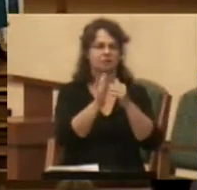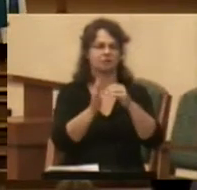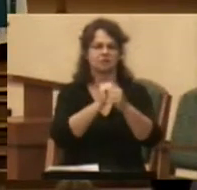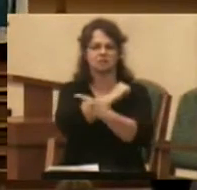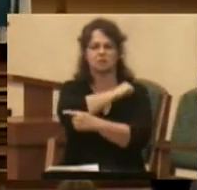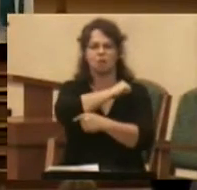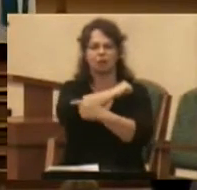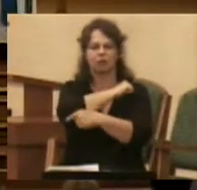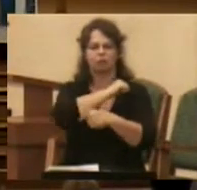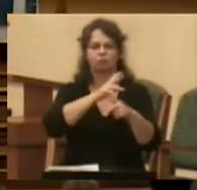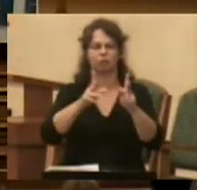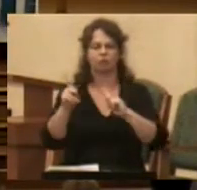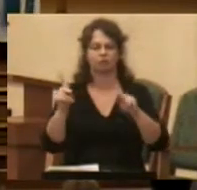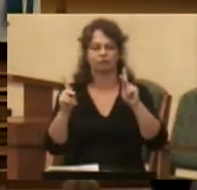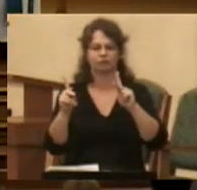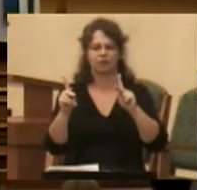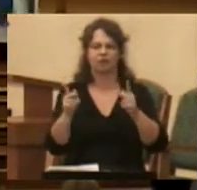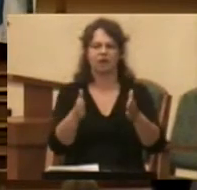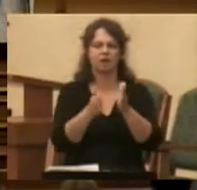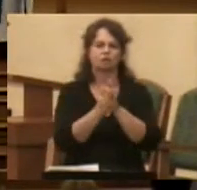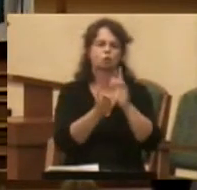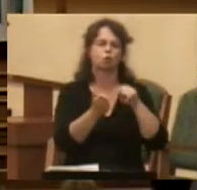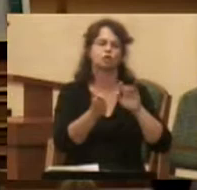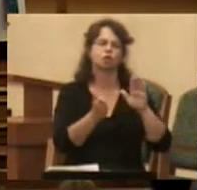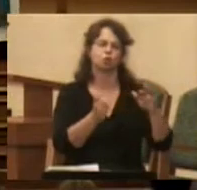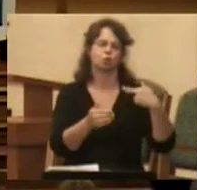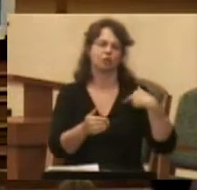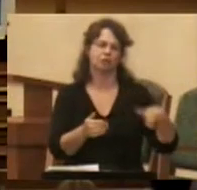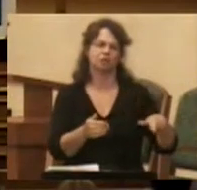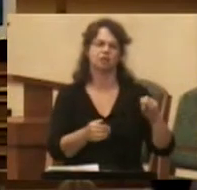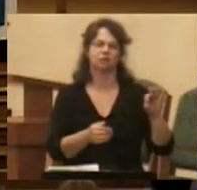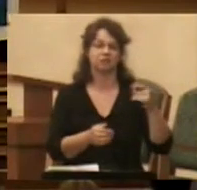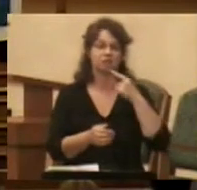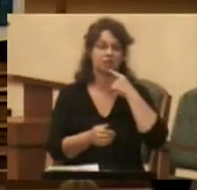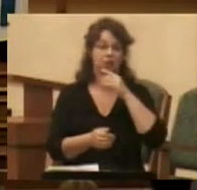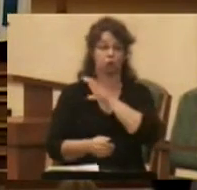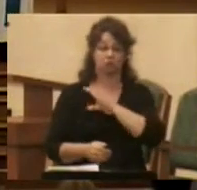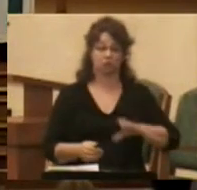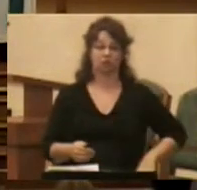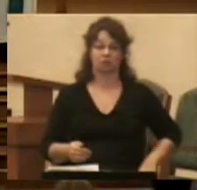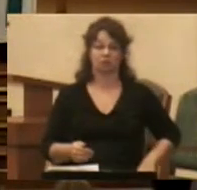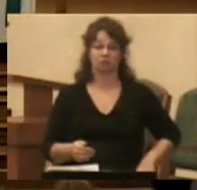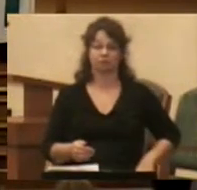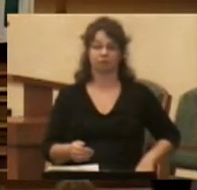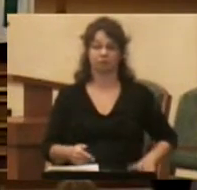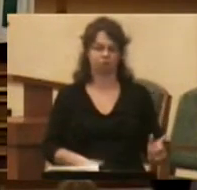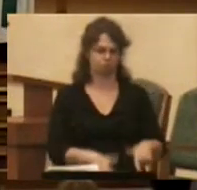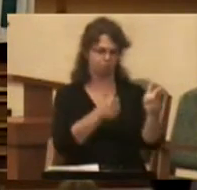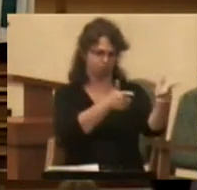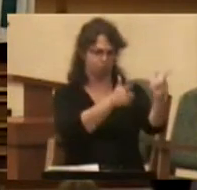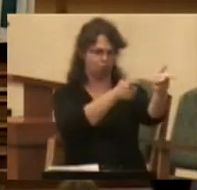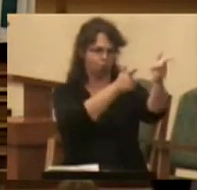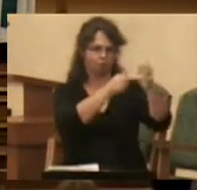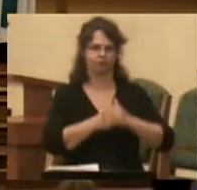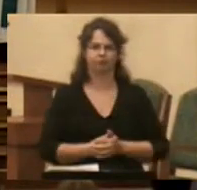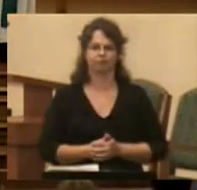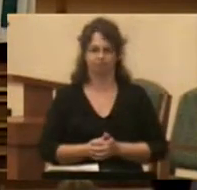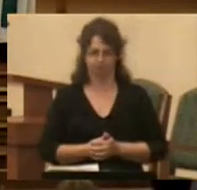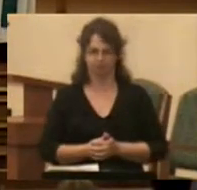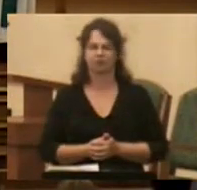what their religion was. If they said Christian, they were shot. This is anarchy.